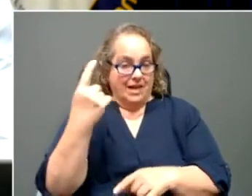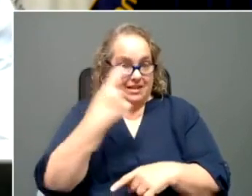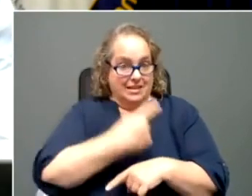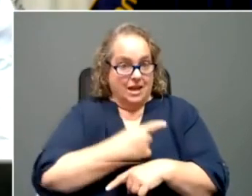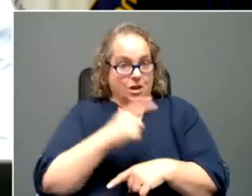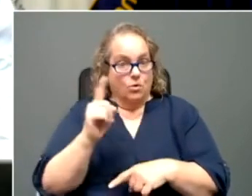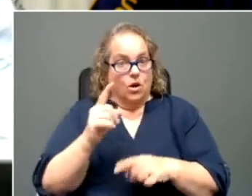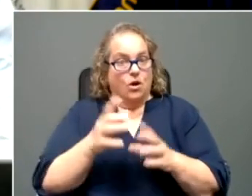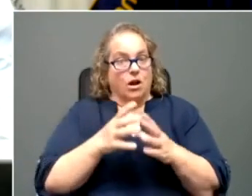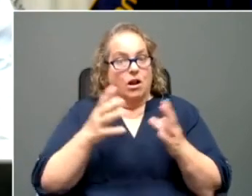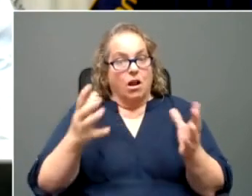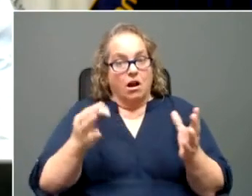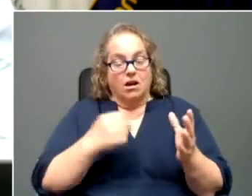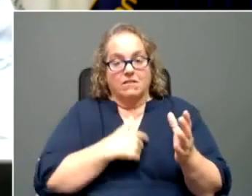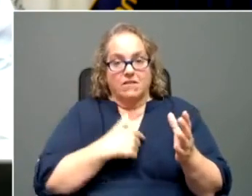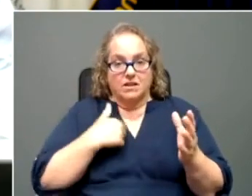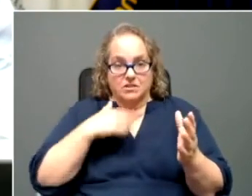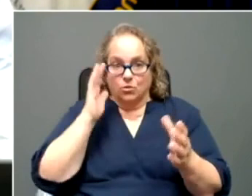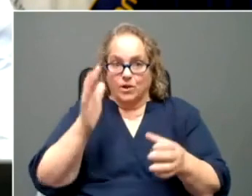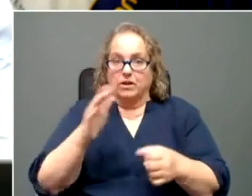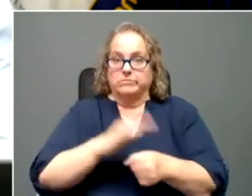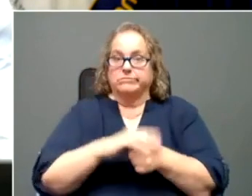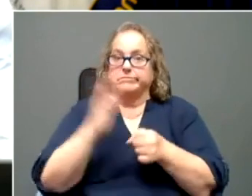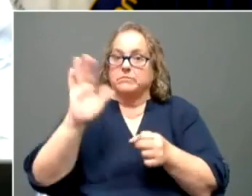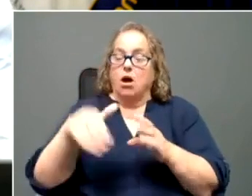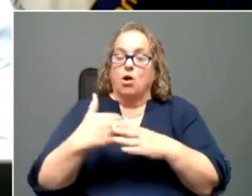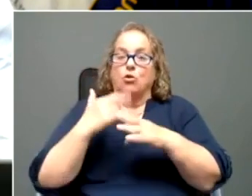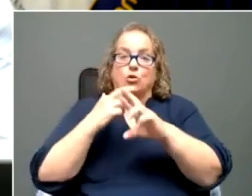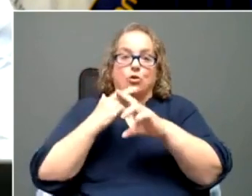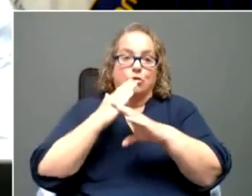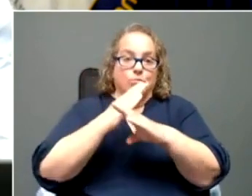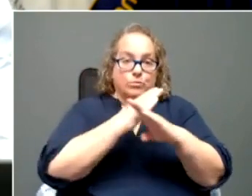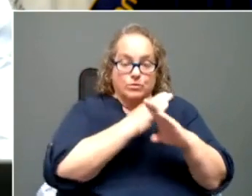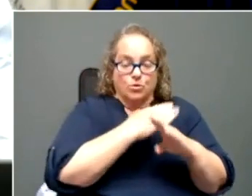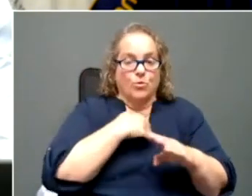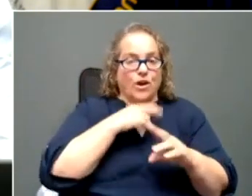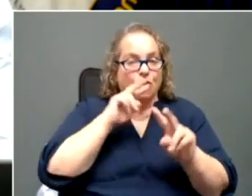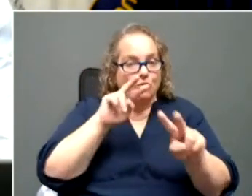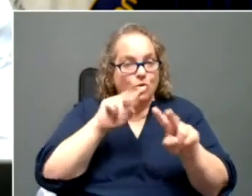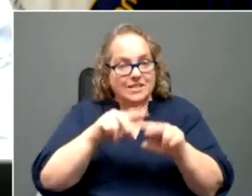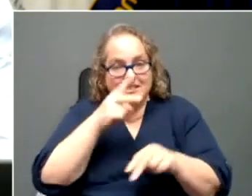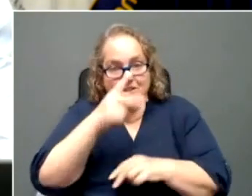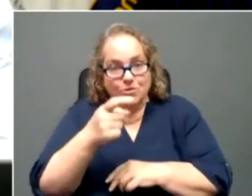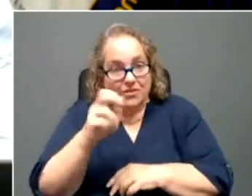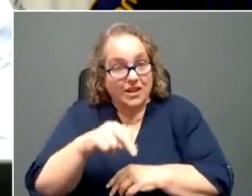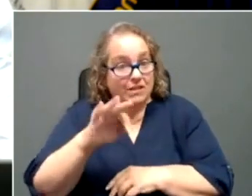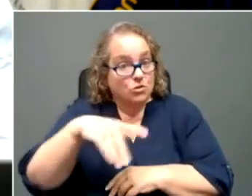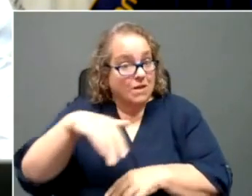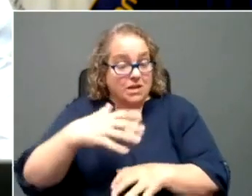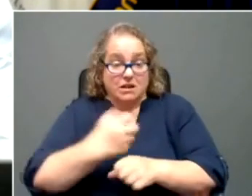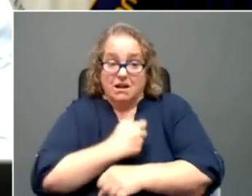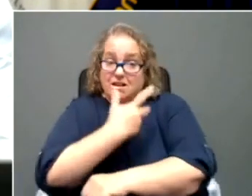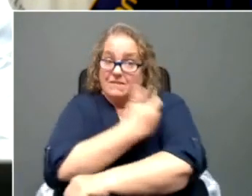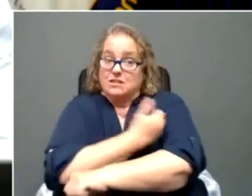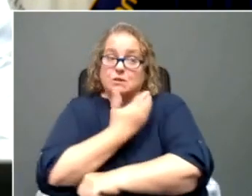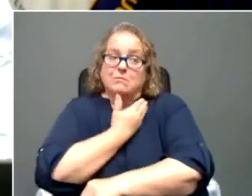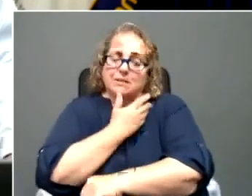lifts. Uh, we'll look forward to seeing you then. If you have not gotten vaccinated, please go out and do it. Thanks.